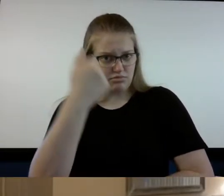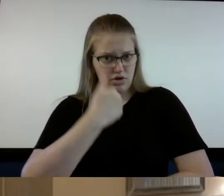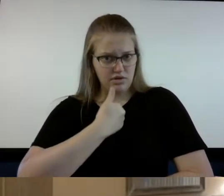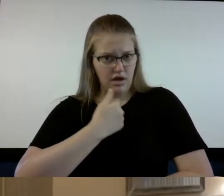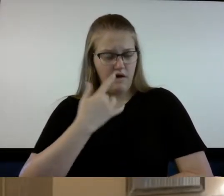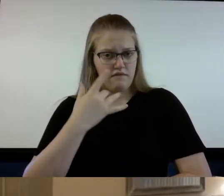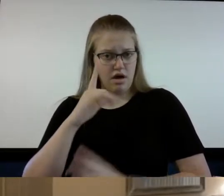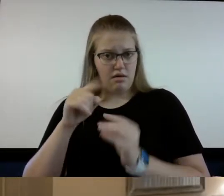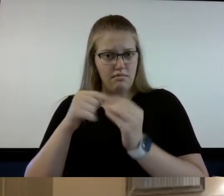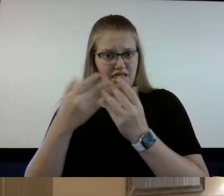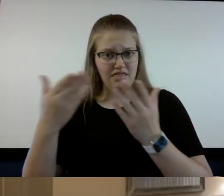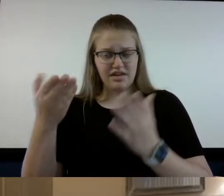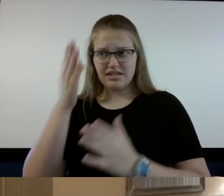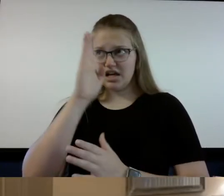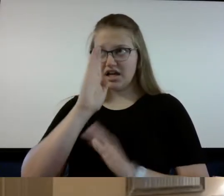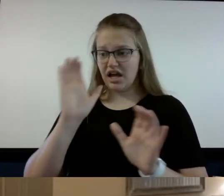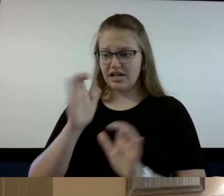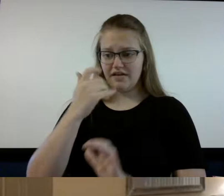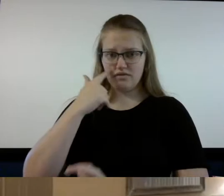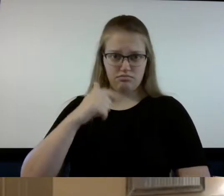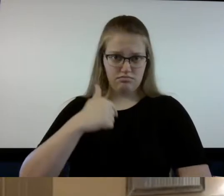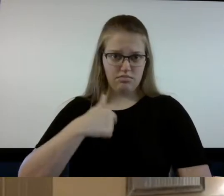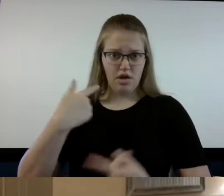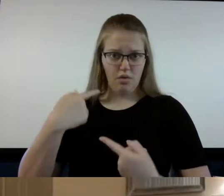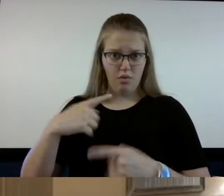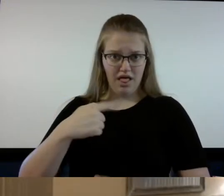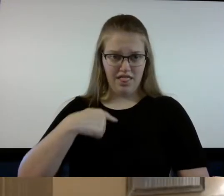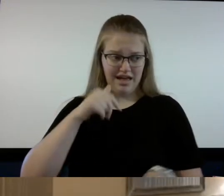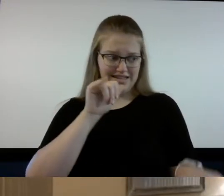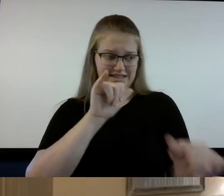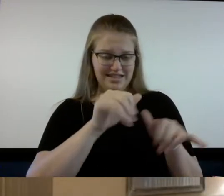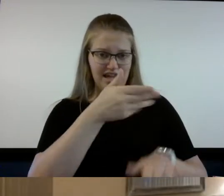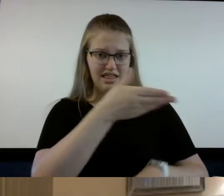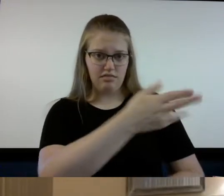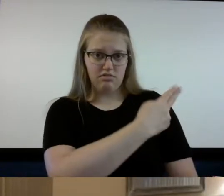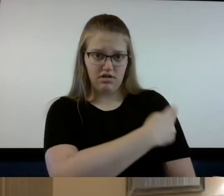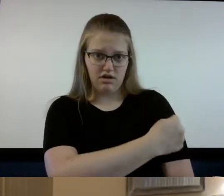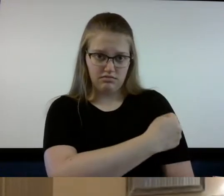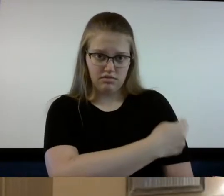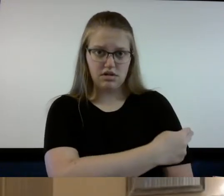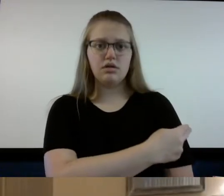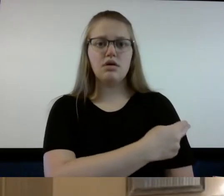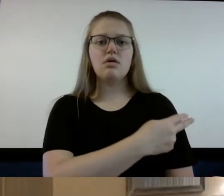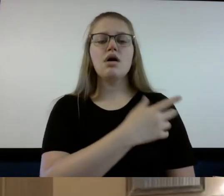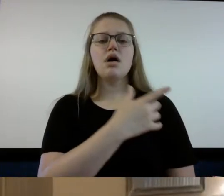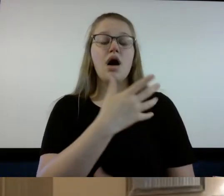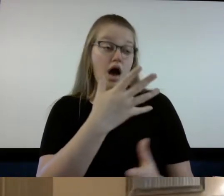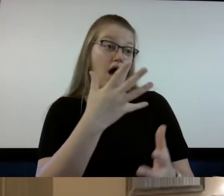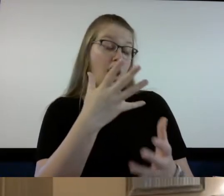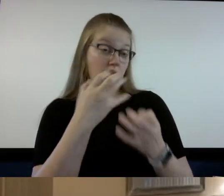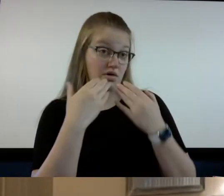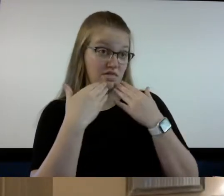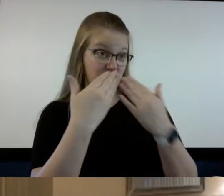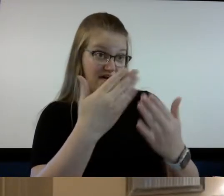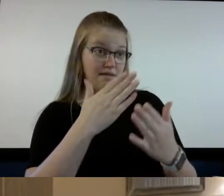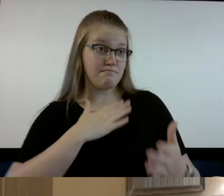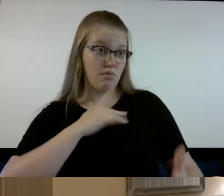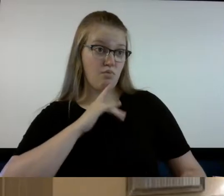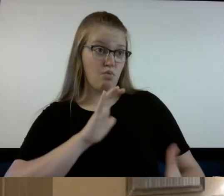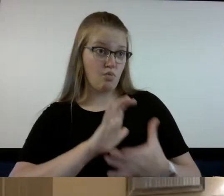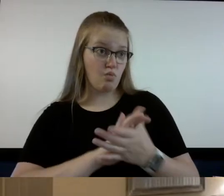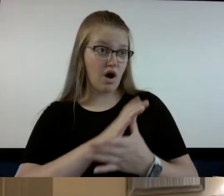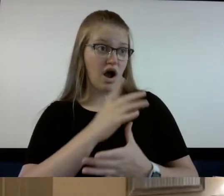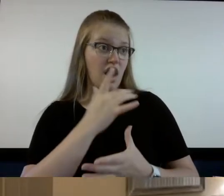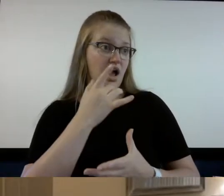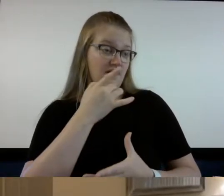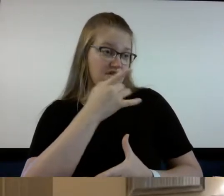while I was in the hospital I want to thank my wife for being